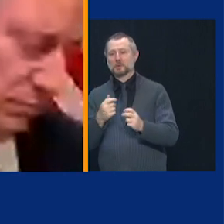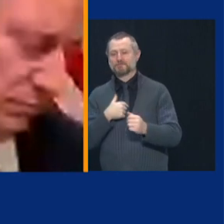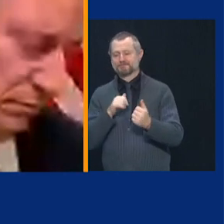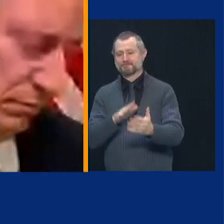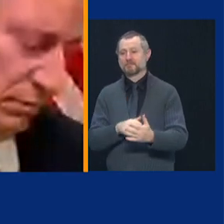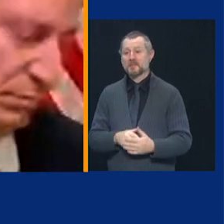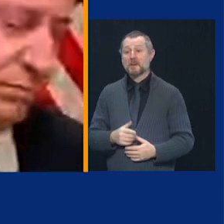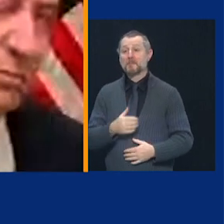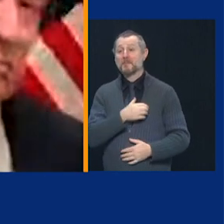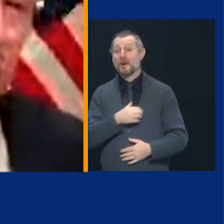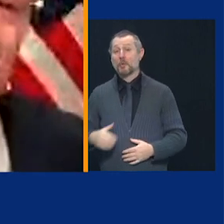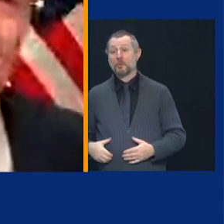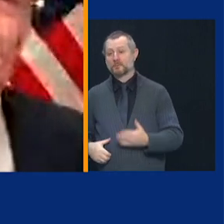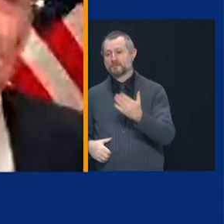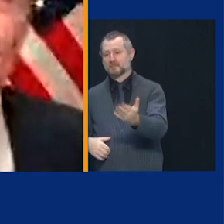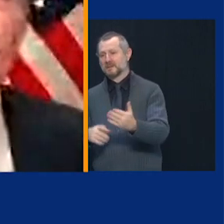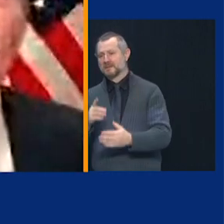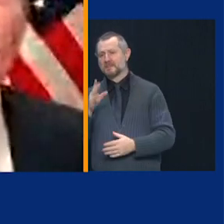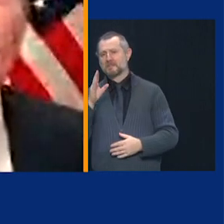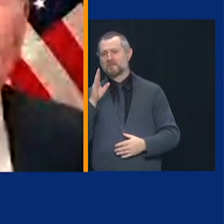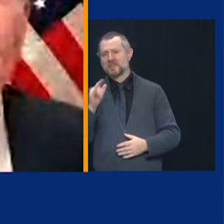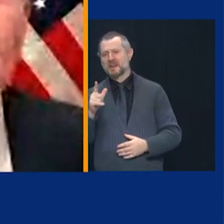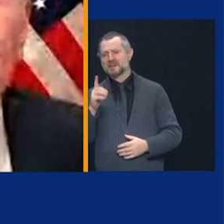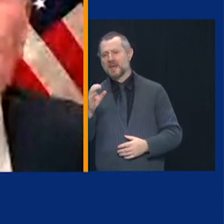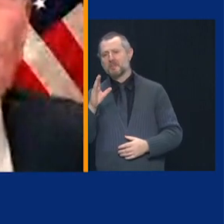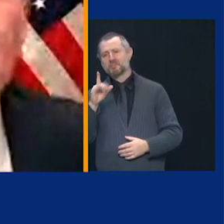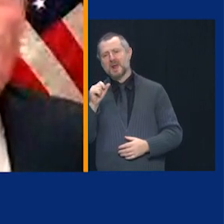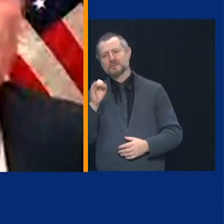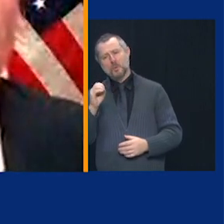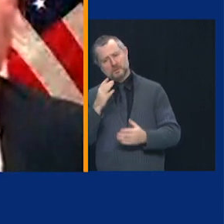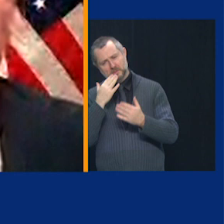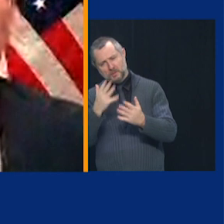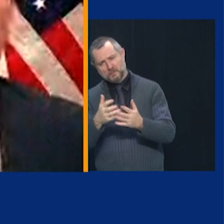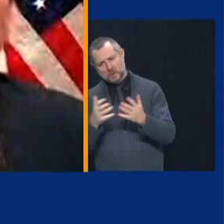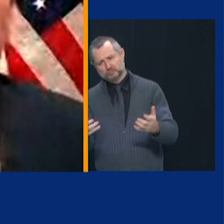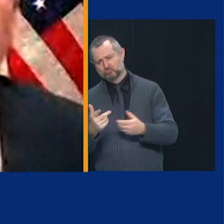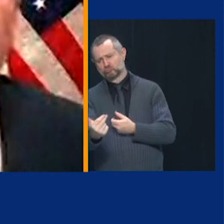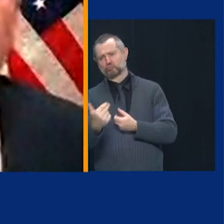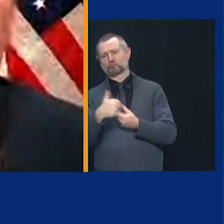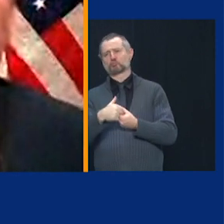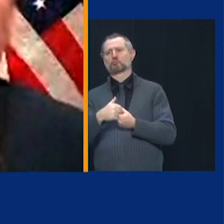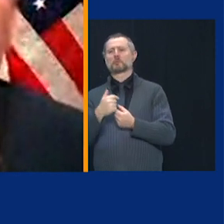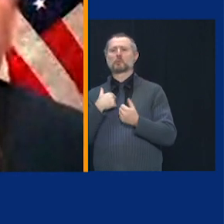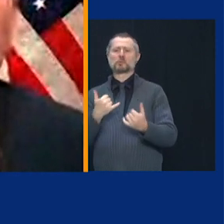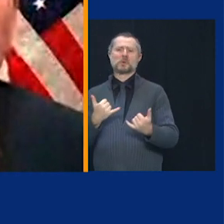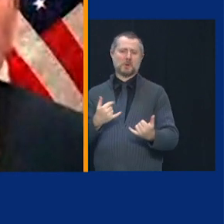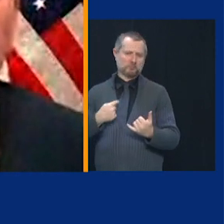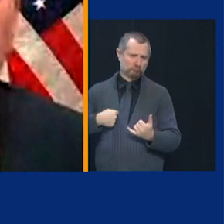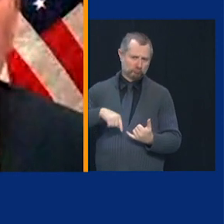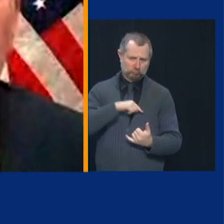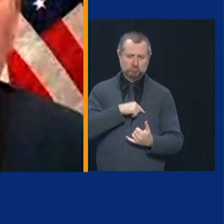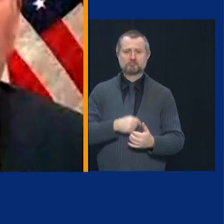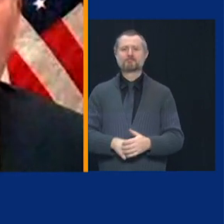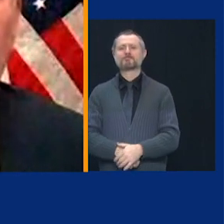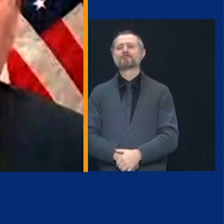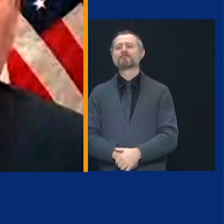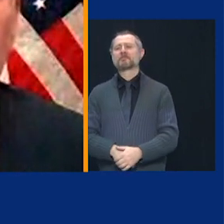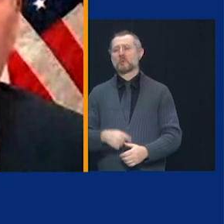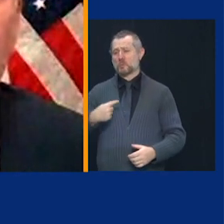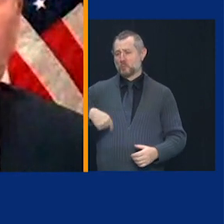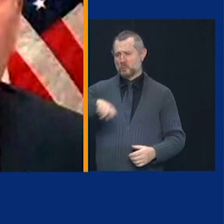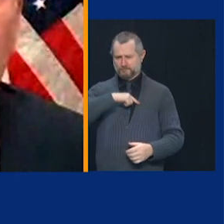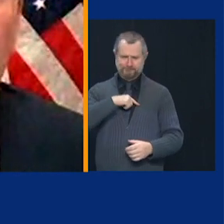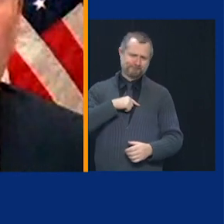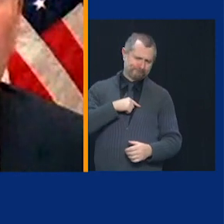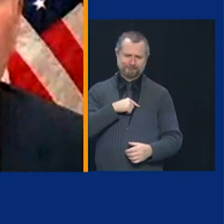Mayor Bill de Blasio, thank you very much for being with us today. we're all meeting